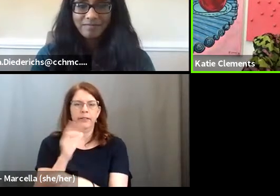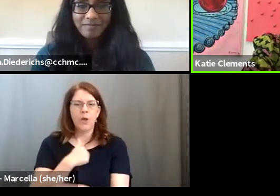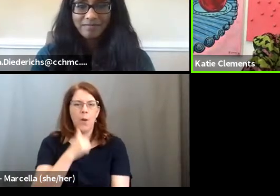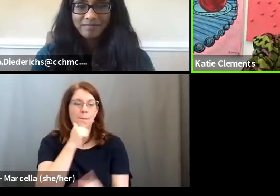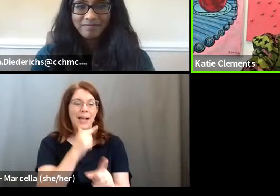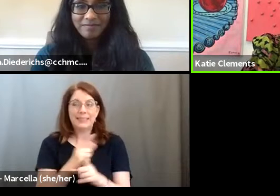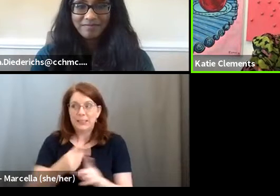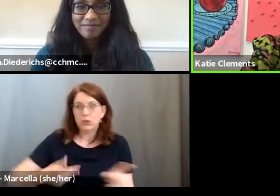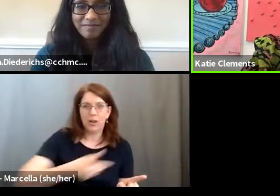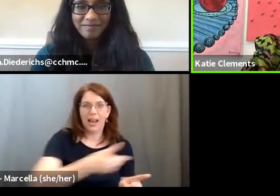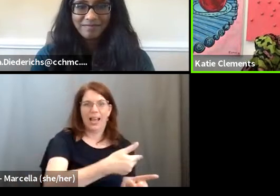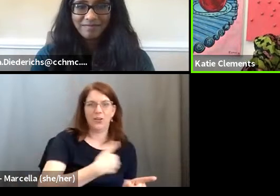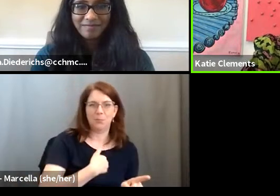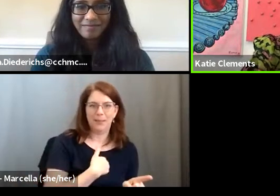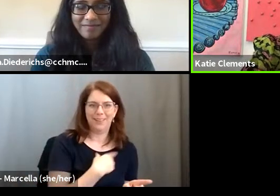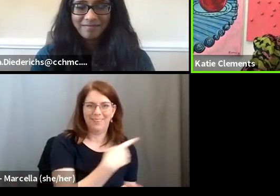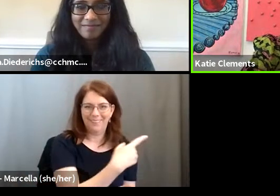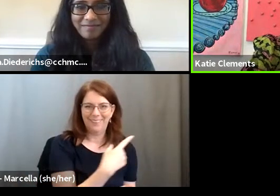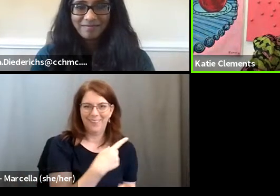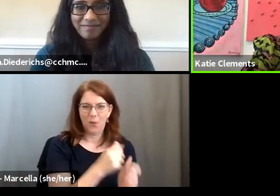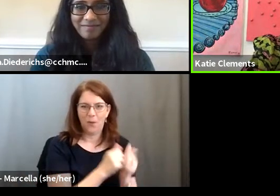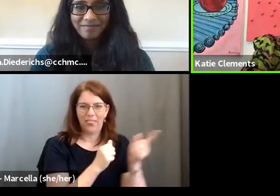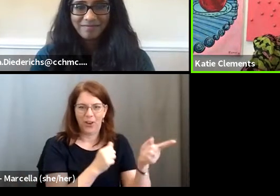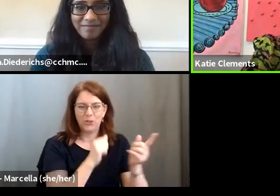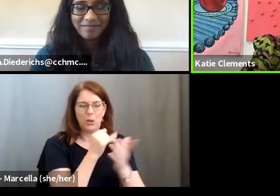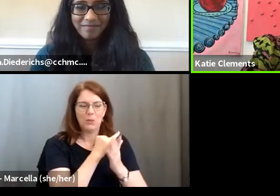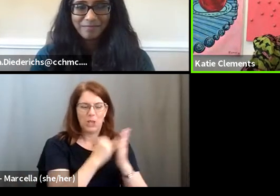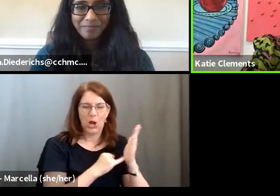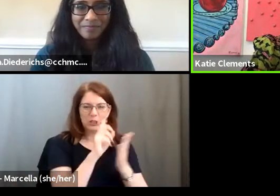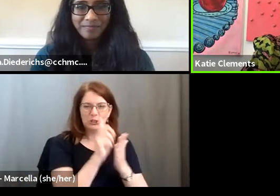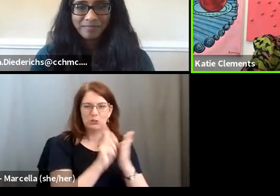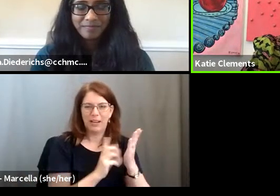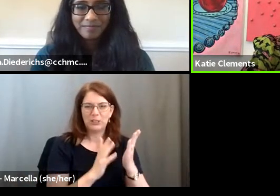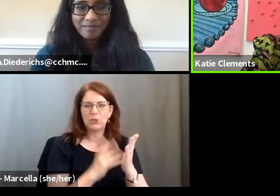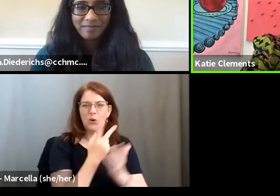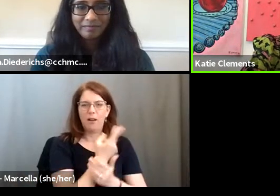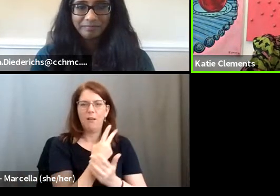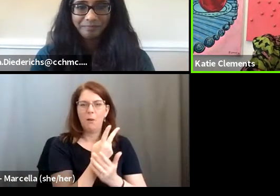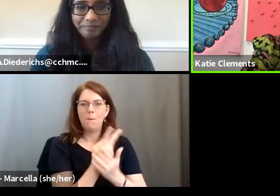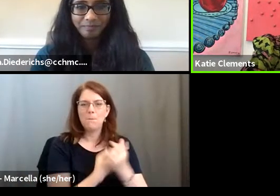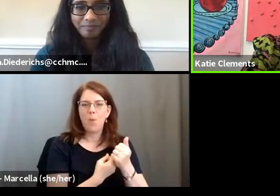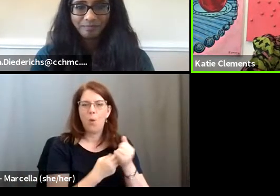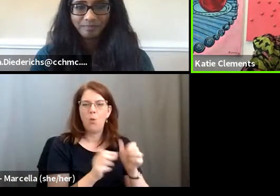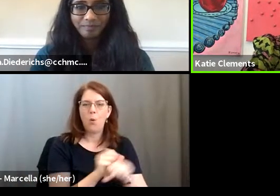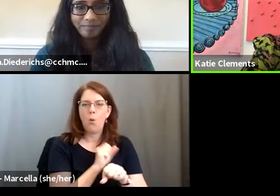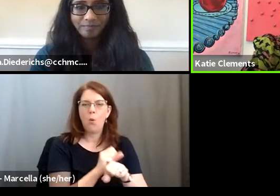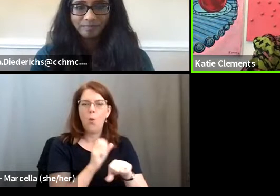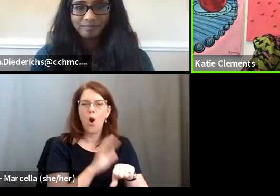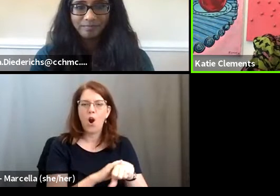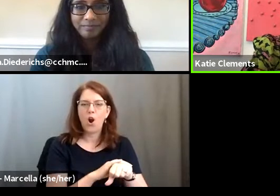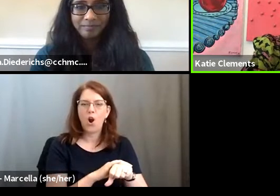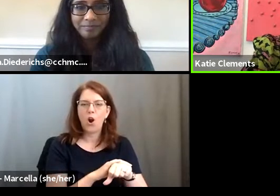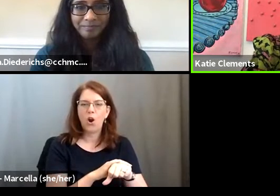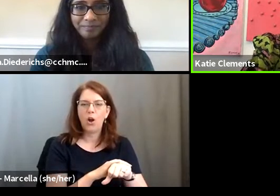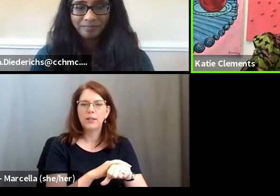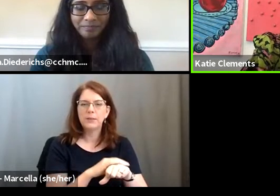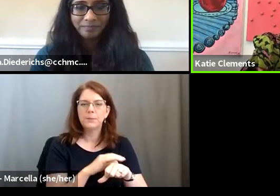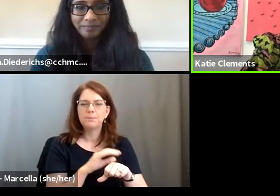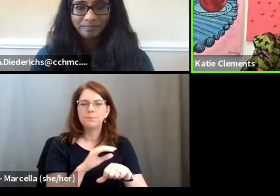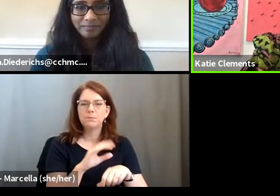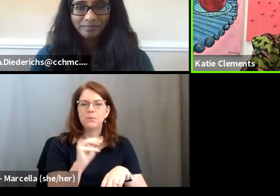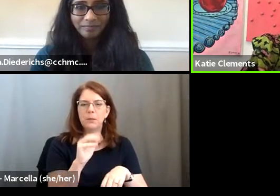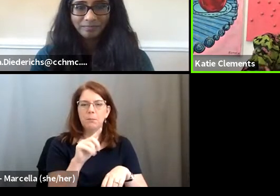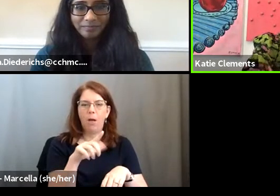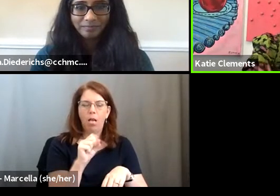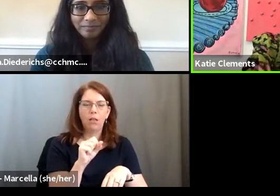at publicist where I was an art director and we both, um, worked on the Simon malls account. So we loved